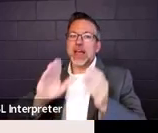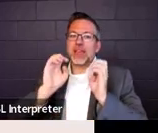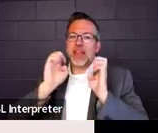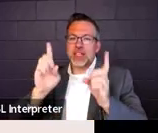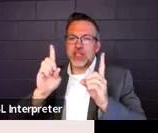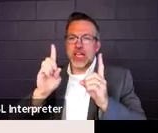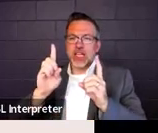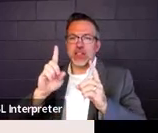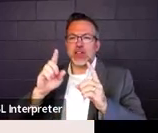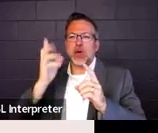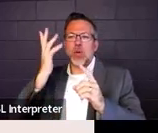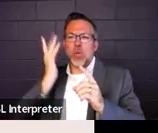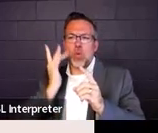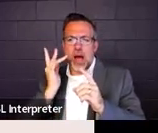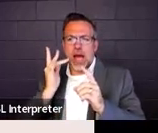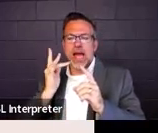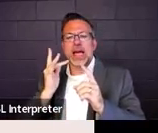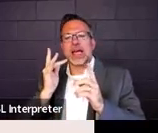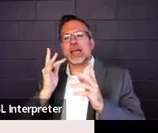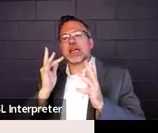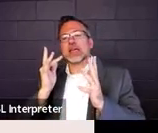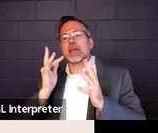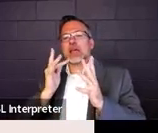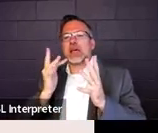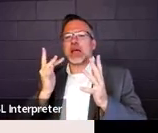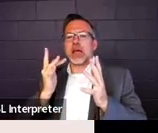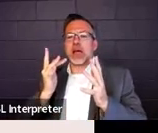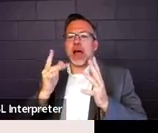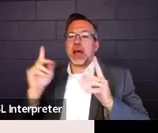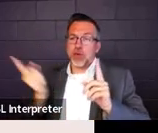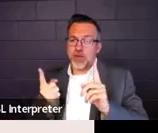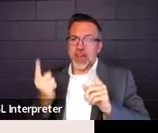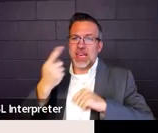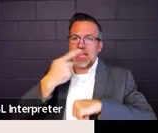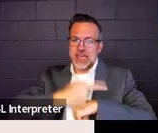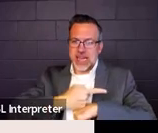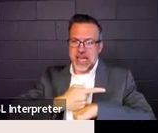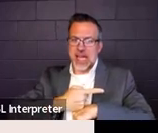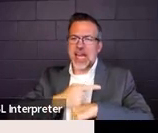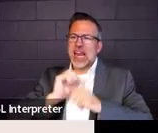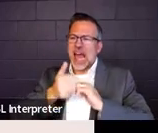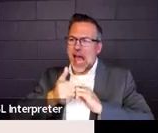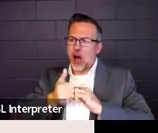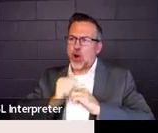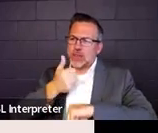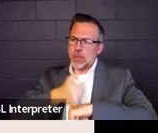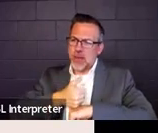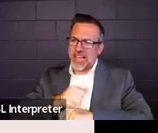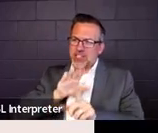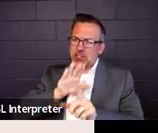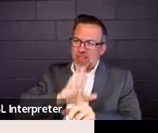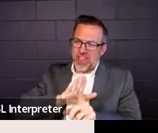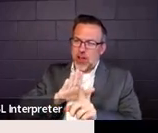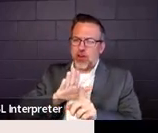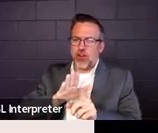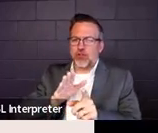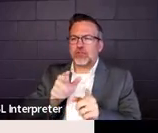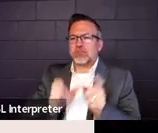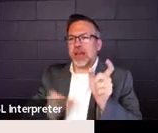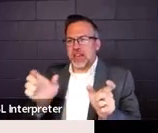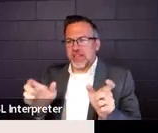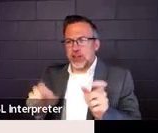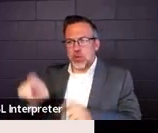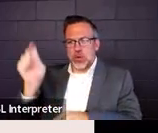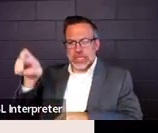how the determination is based on the individual needs of the child. So that's what you need to document in your written